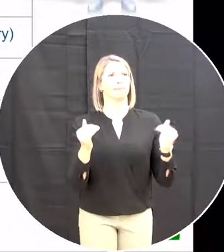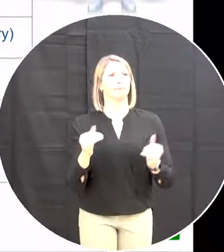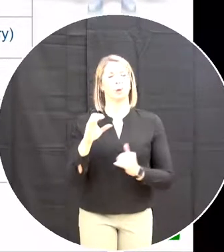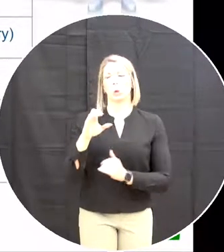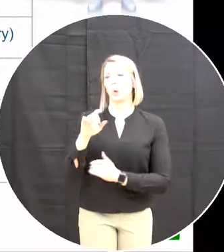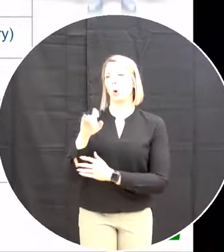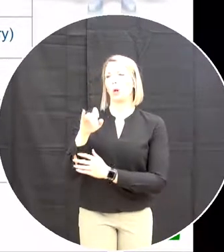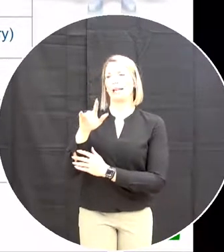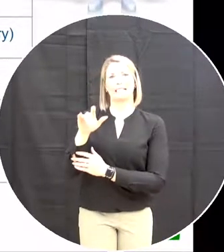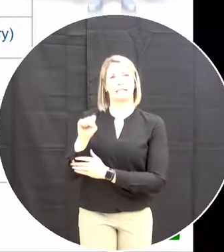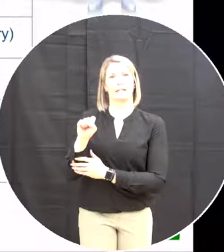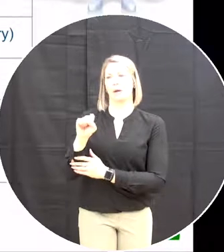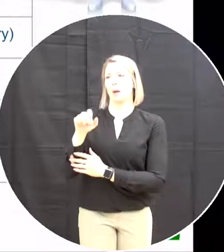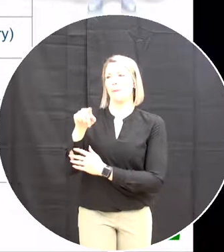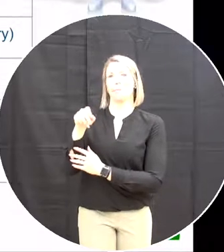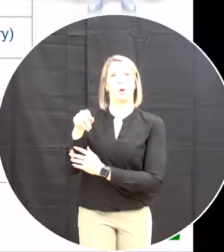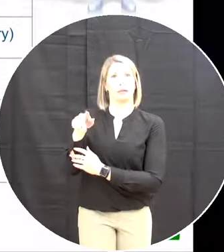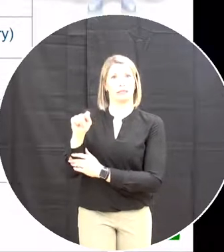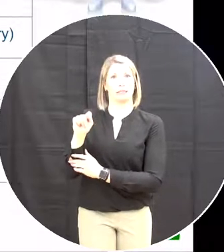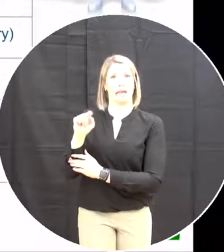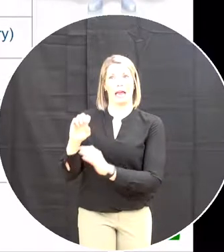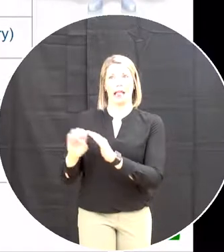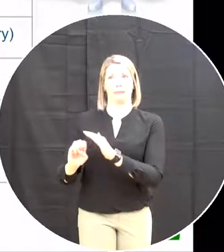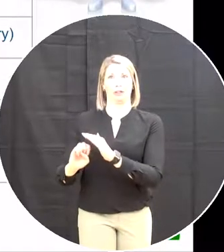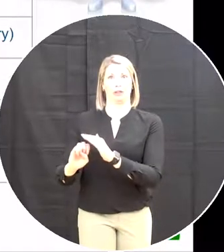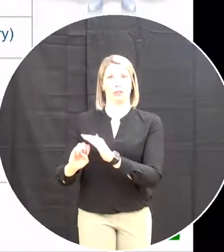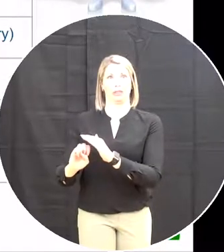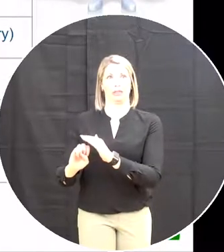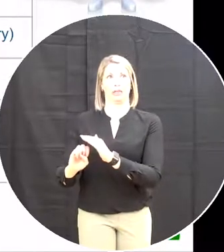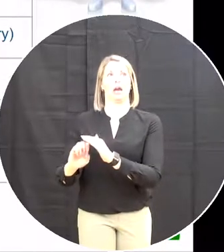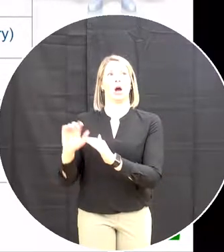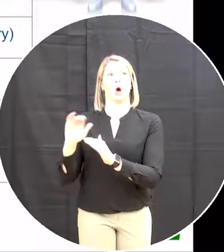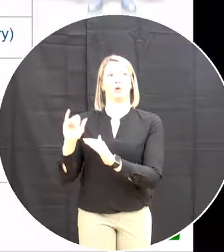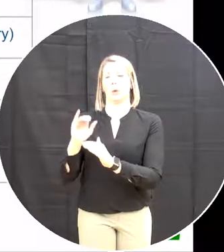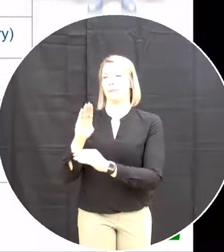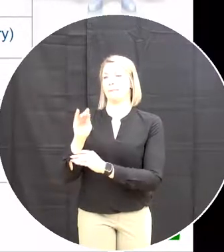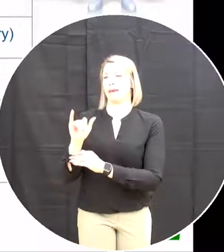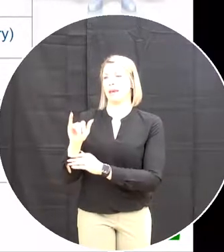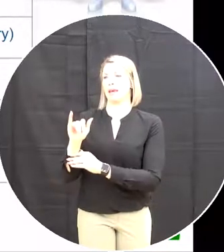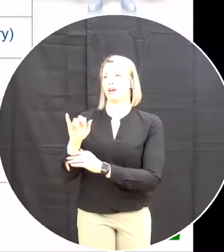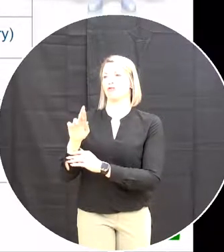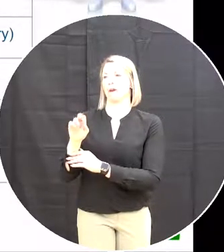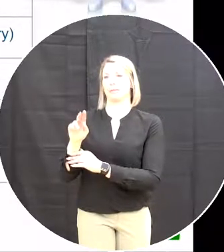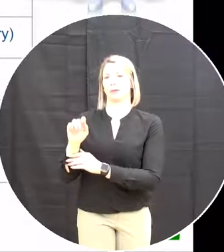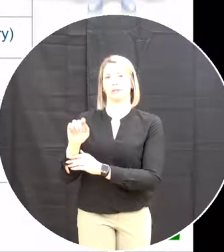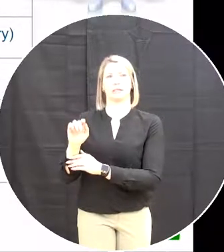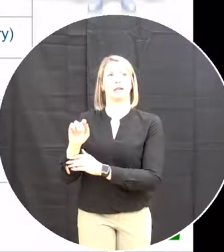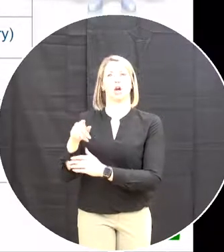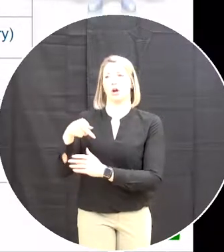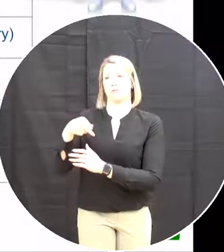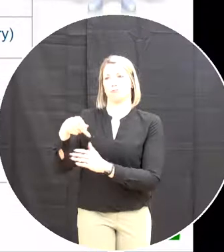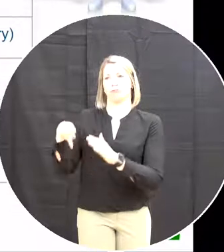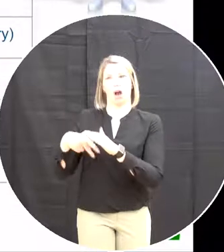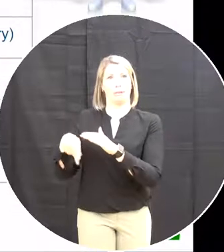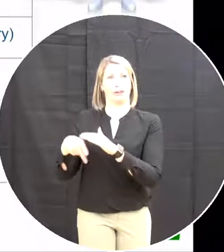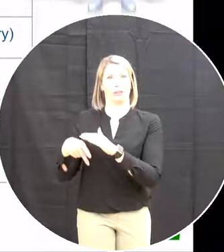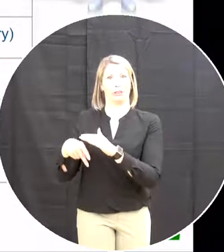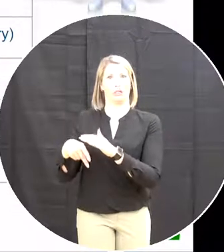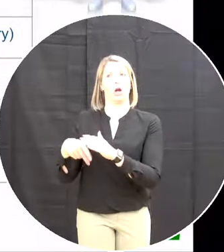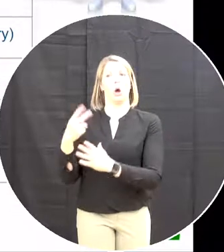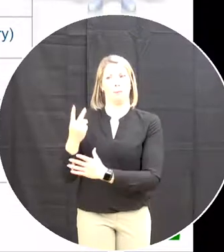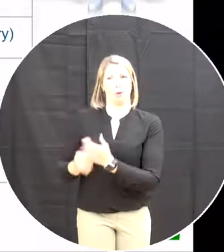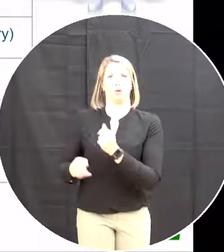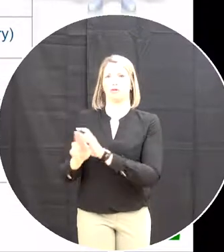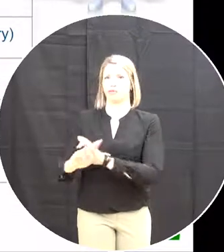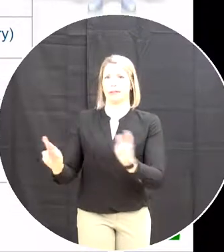Being replaced with new infrastructure Bay Roberts Primary And again Aiming to be in that facility for the start of the new school